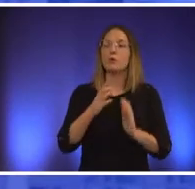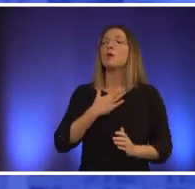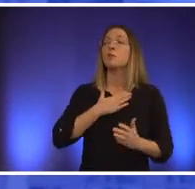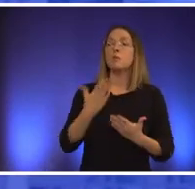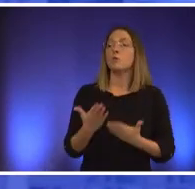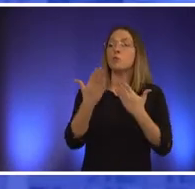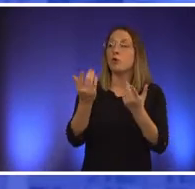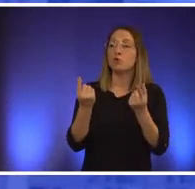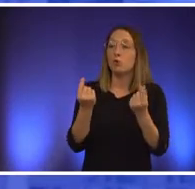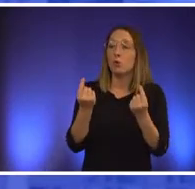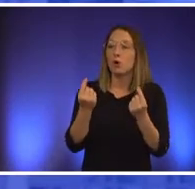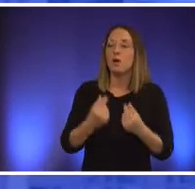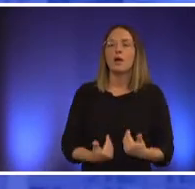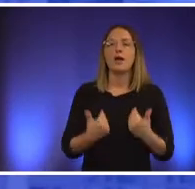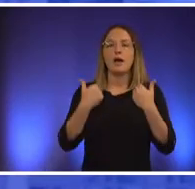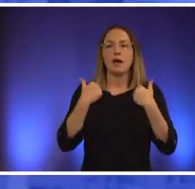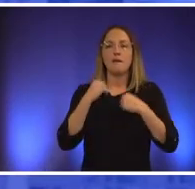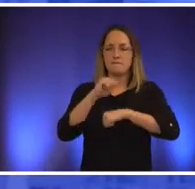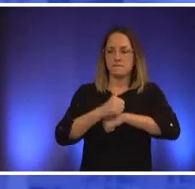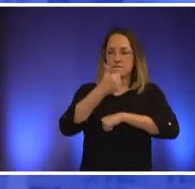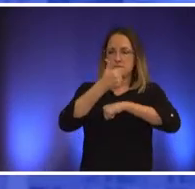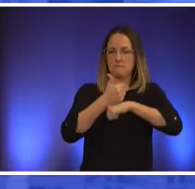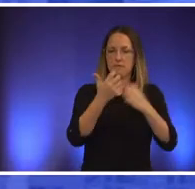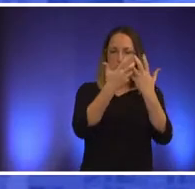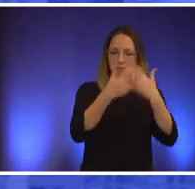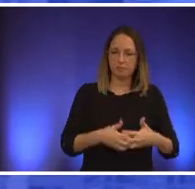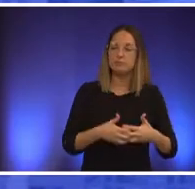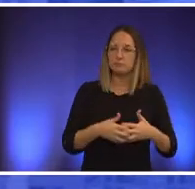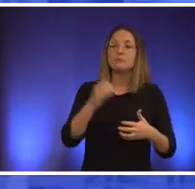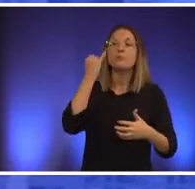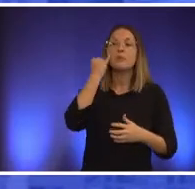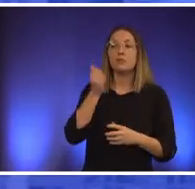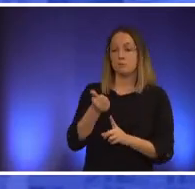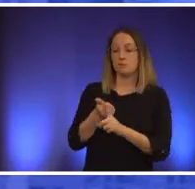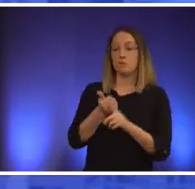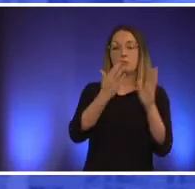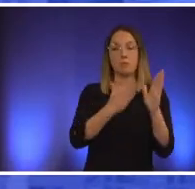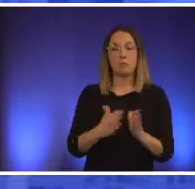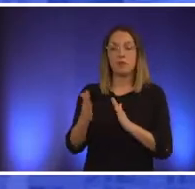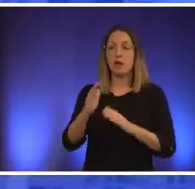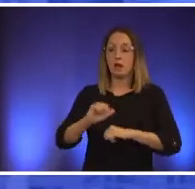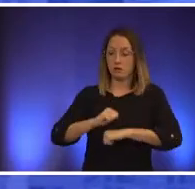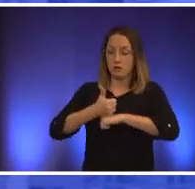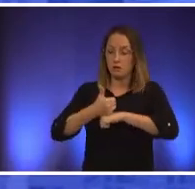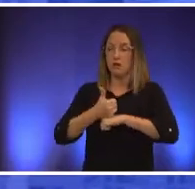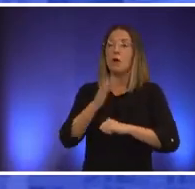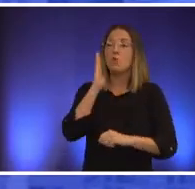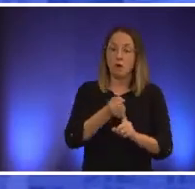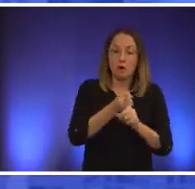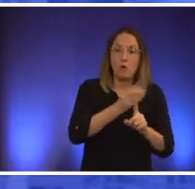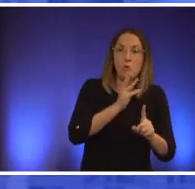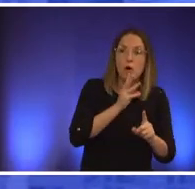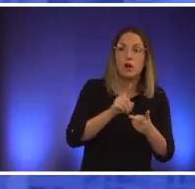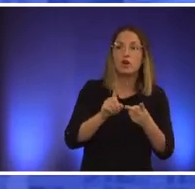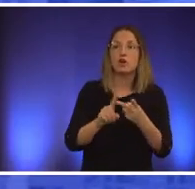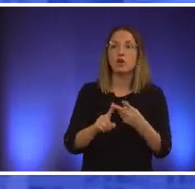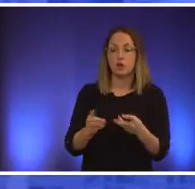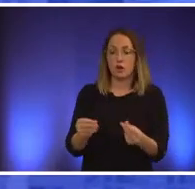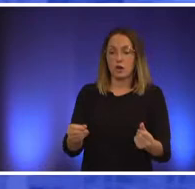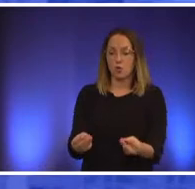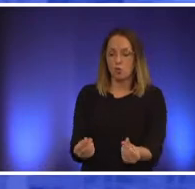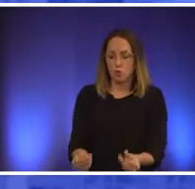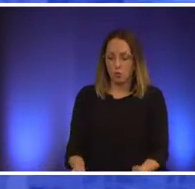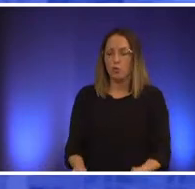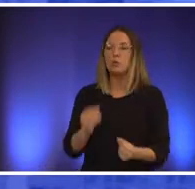ombudsman so that um if you are building something and and water is impacted and erosion is impacted and austrian energy is involved